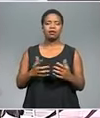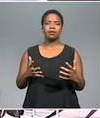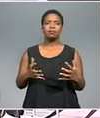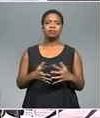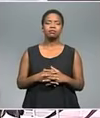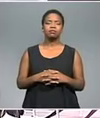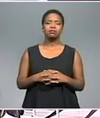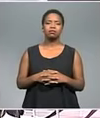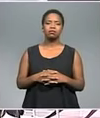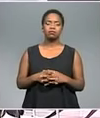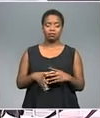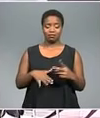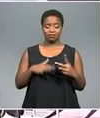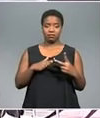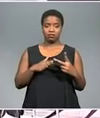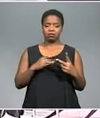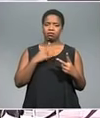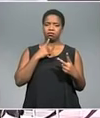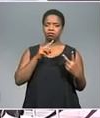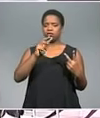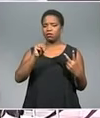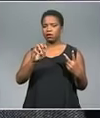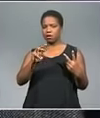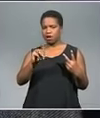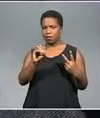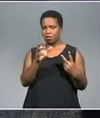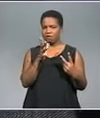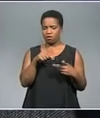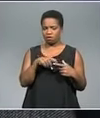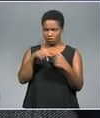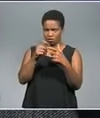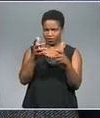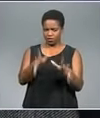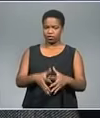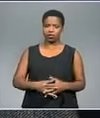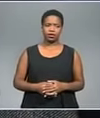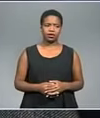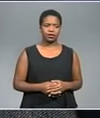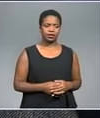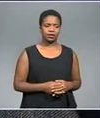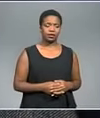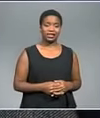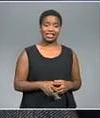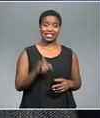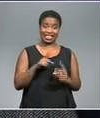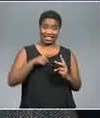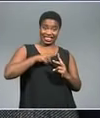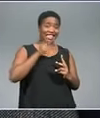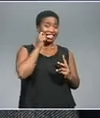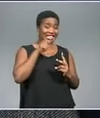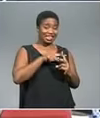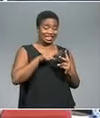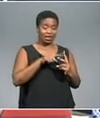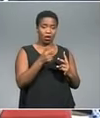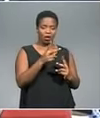Ms. Jiba signed the memorandum for my suspension. Breitenbach's testimony laid bare how the infighting in the